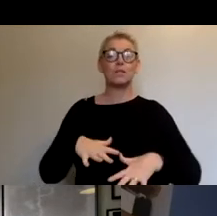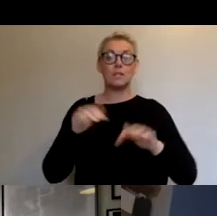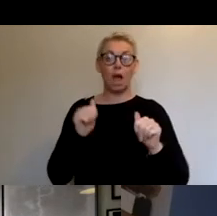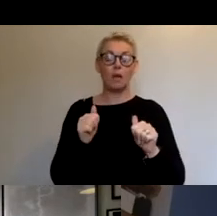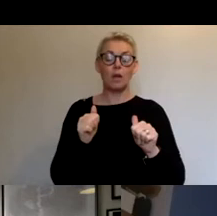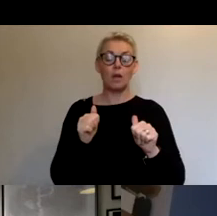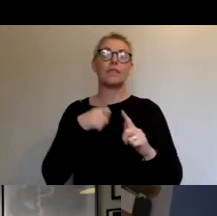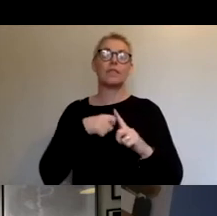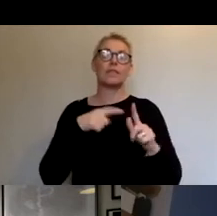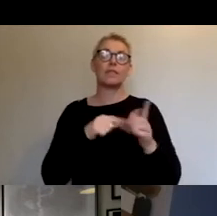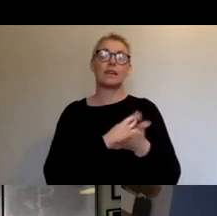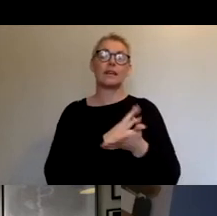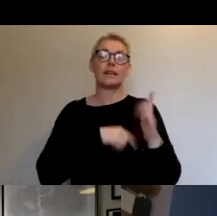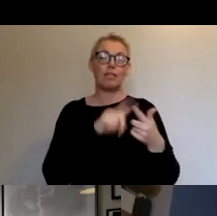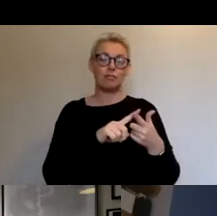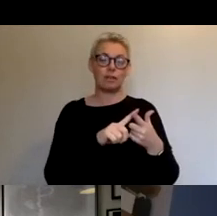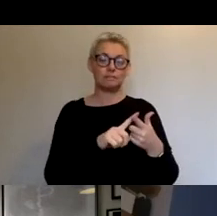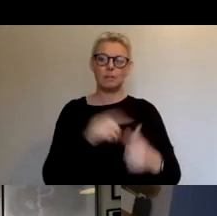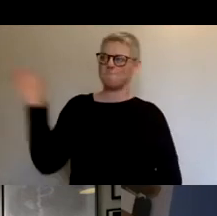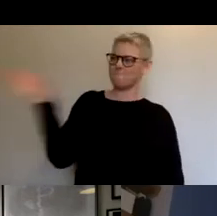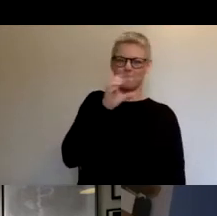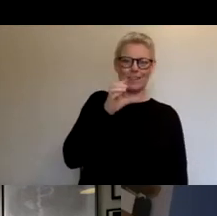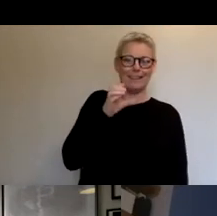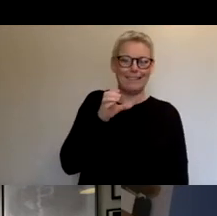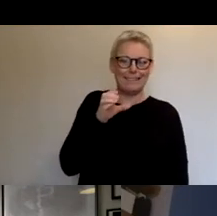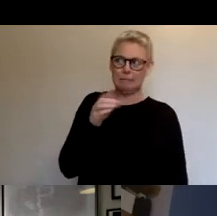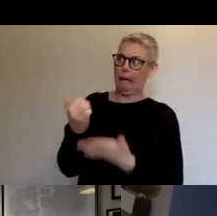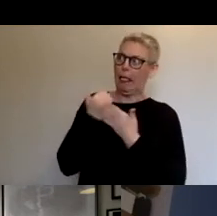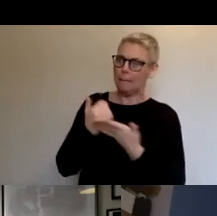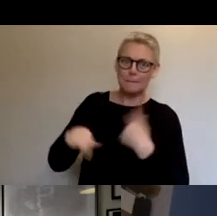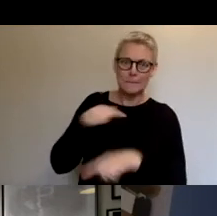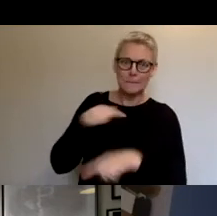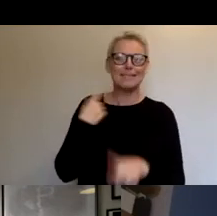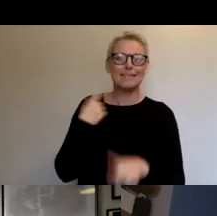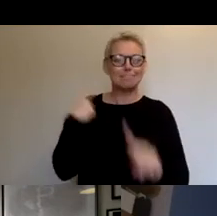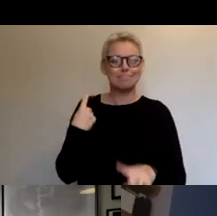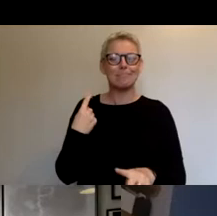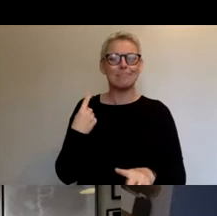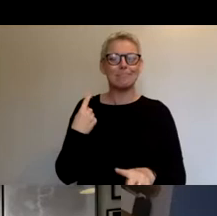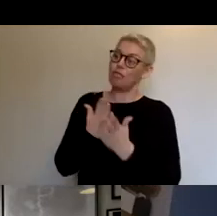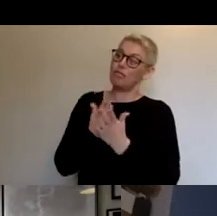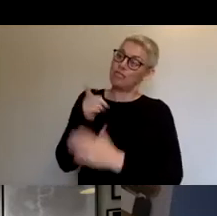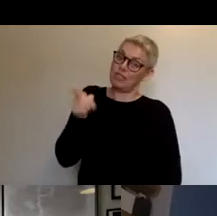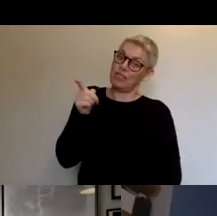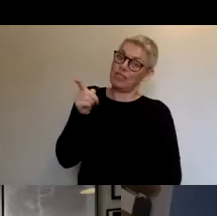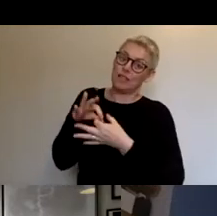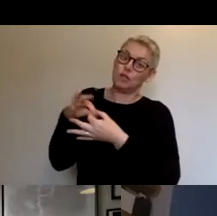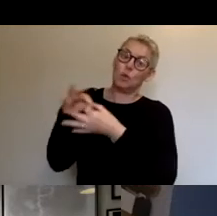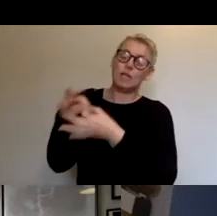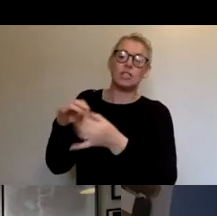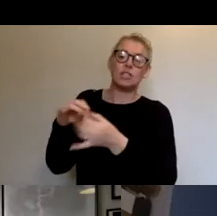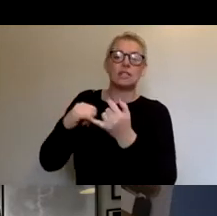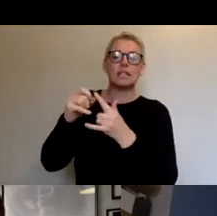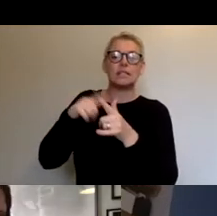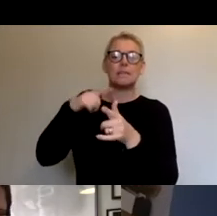as I said, who we really quickly got in to help us. First, through Catherine's association with the space, who came in with some